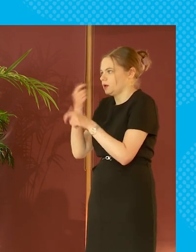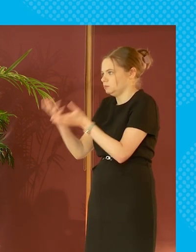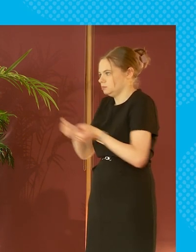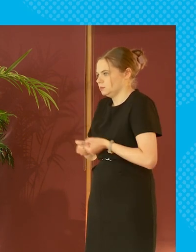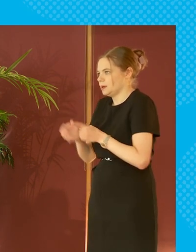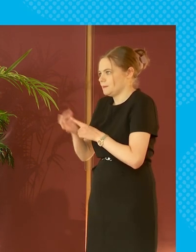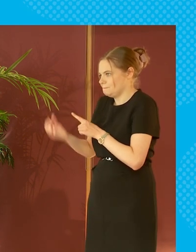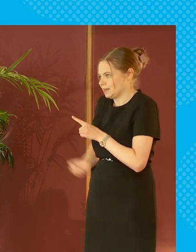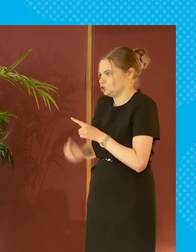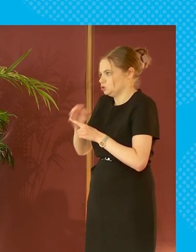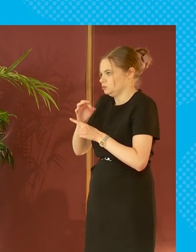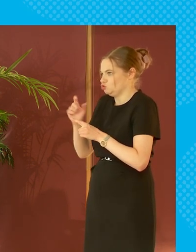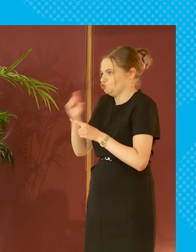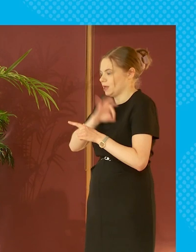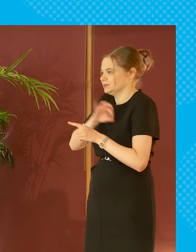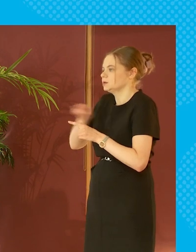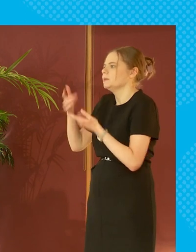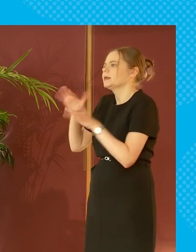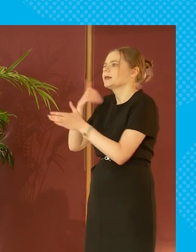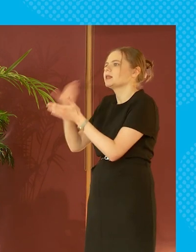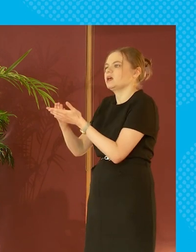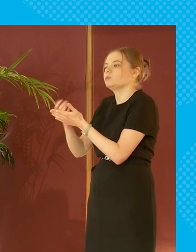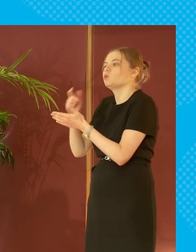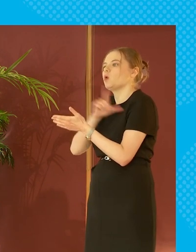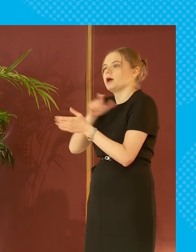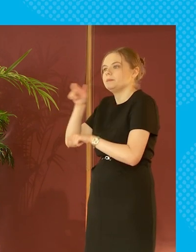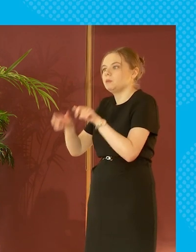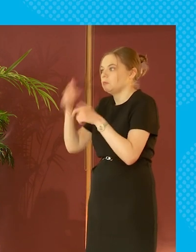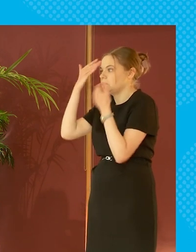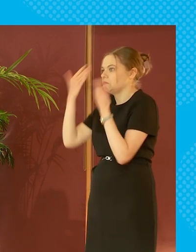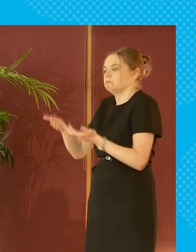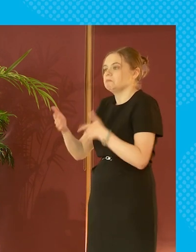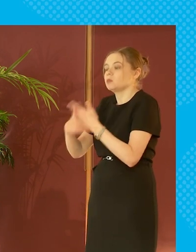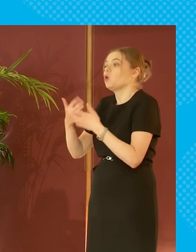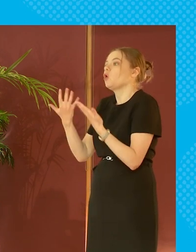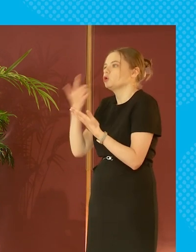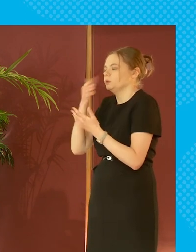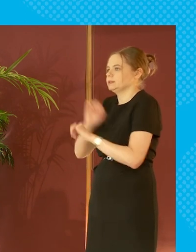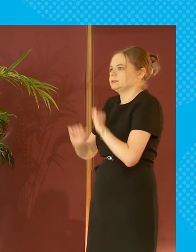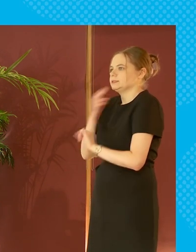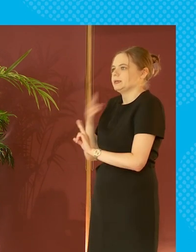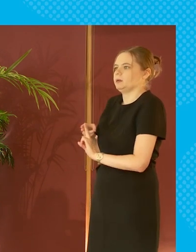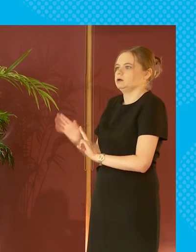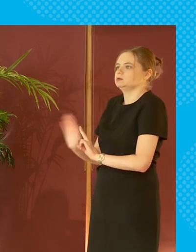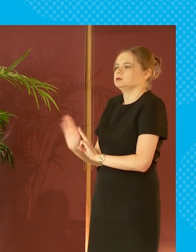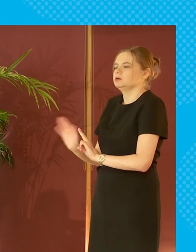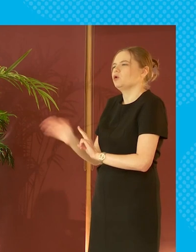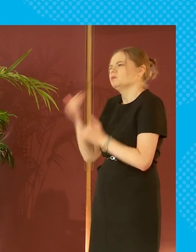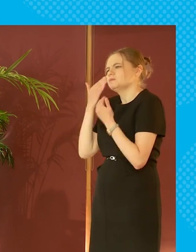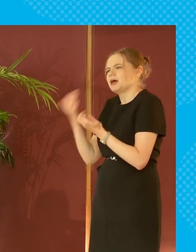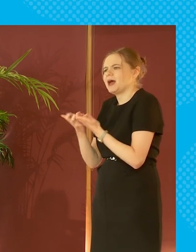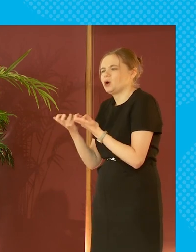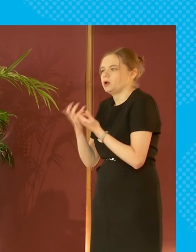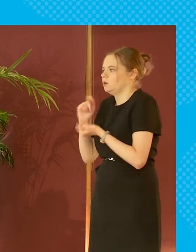to pension credit for example are claiming it now that could be lack of knowledge it could be stigma there could be a variety of reasons or not knowing how to